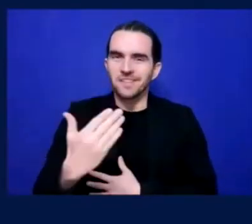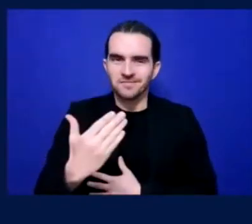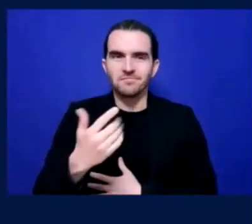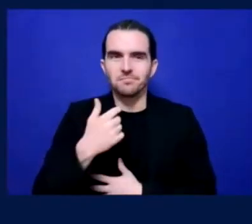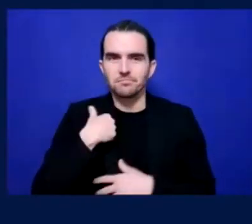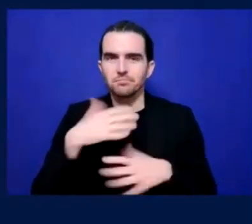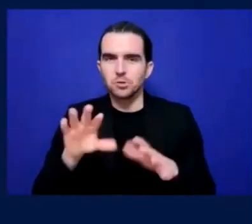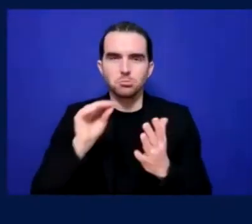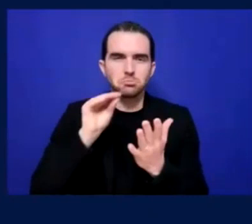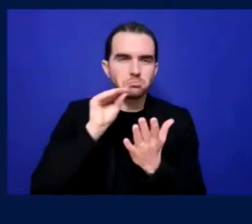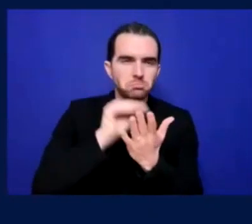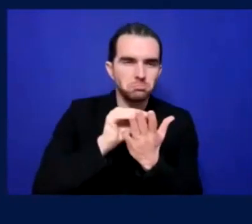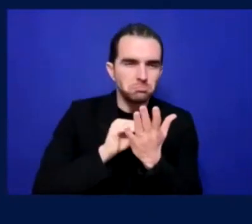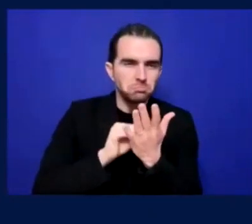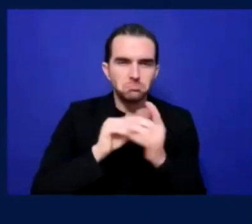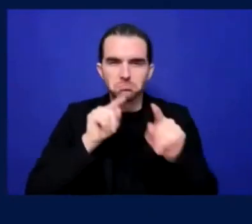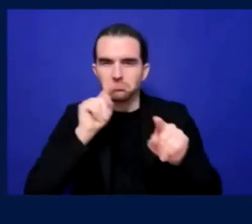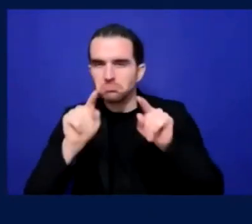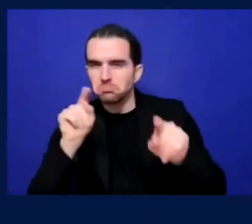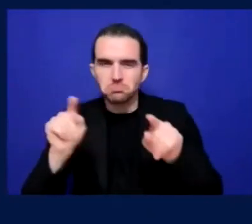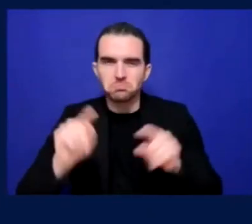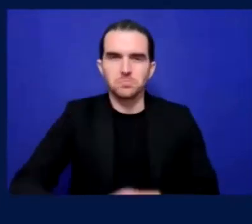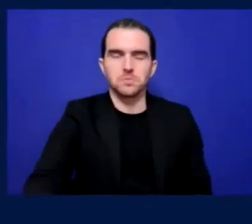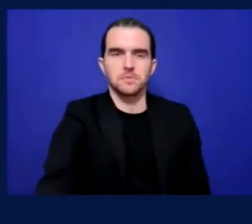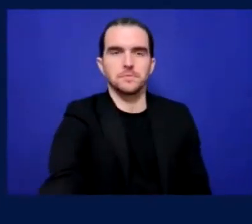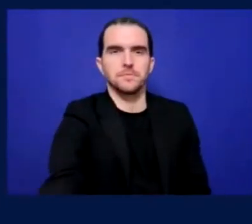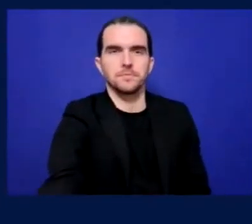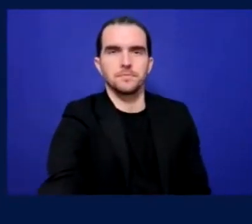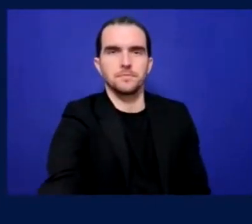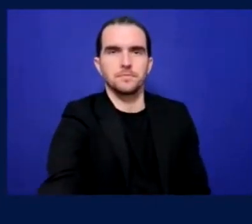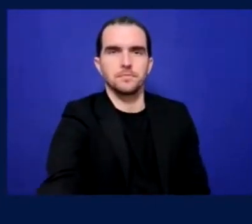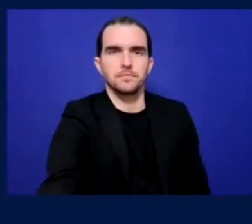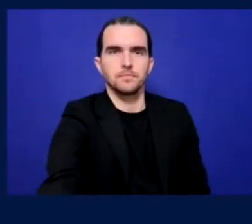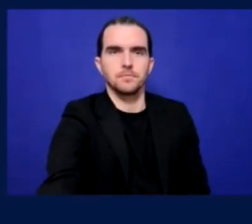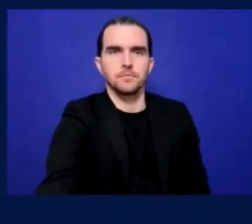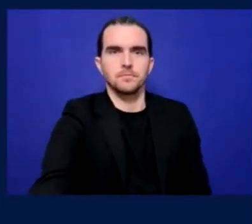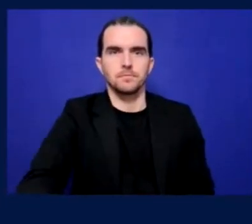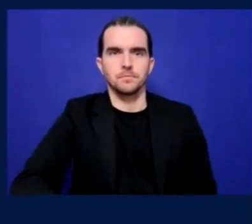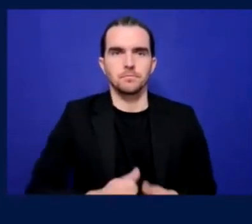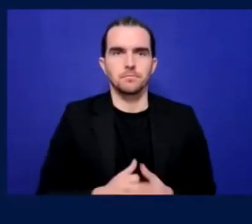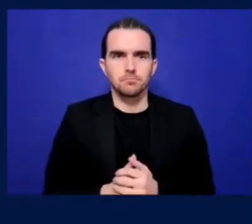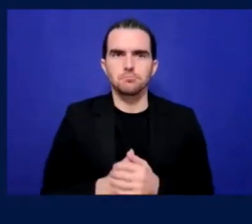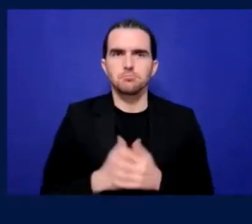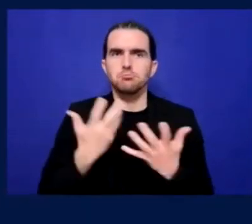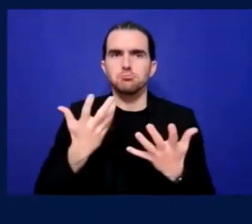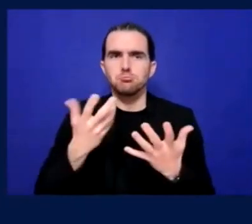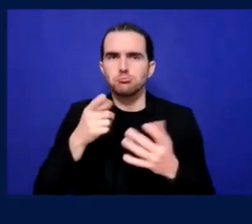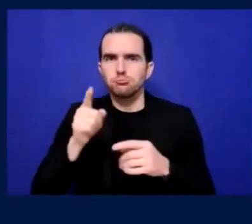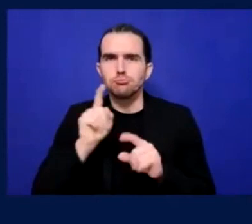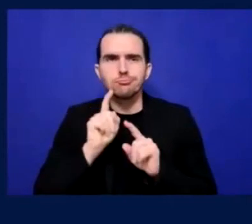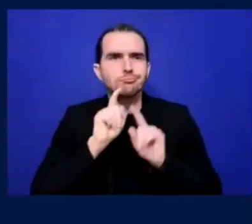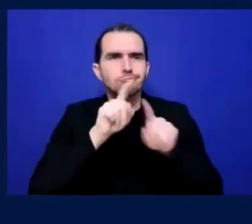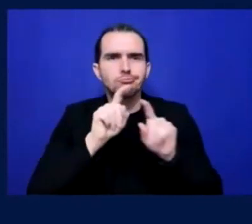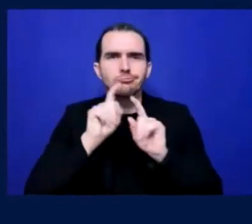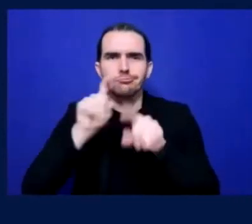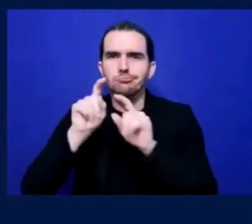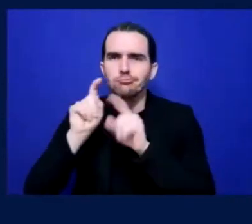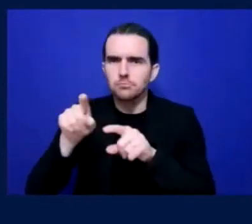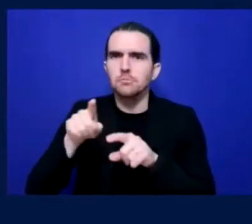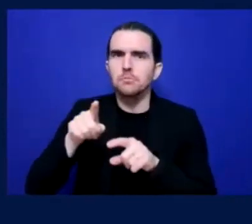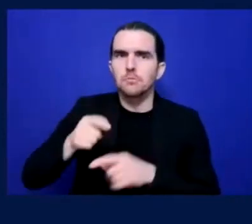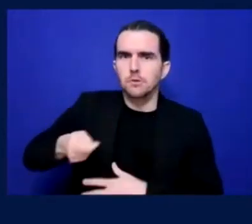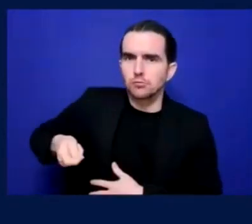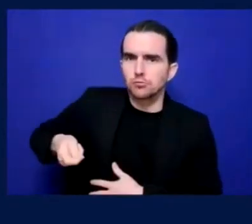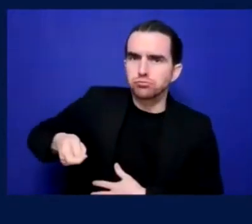you recently attended, wanted to attend a match, but you refused to entry, um, because of Sam, uh, or, or